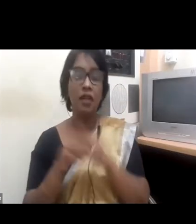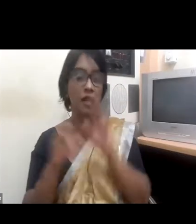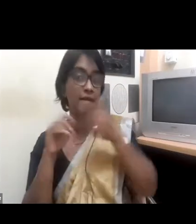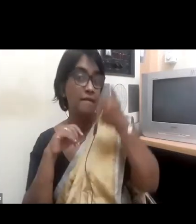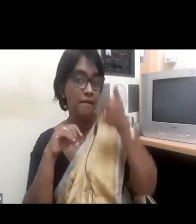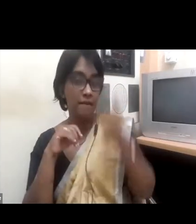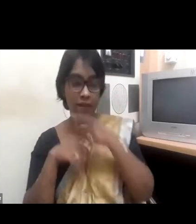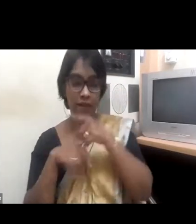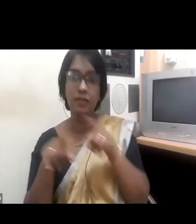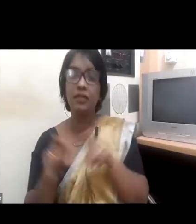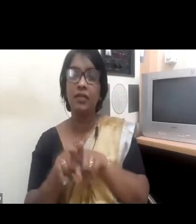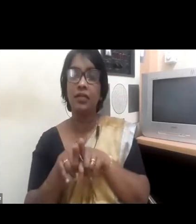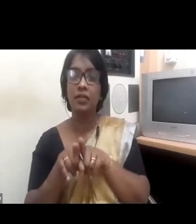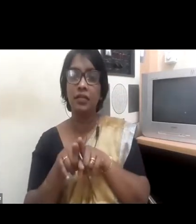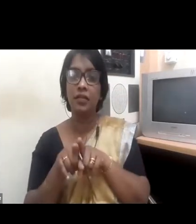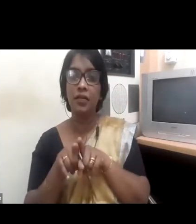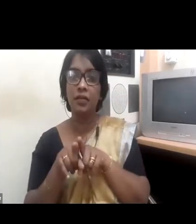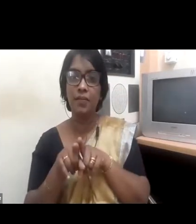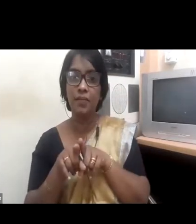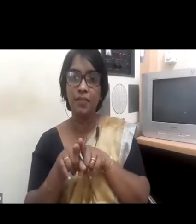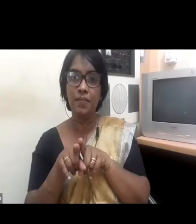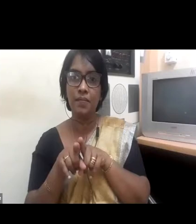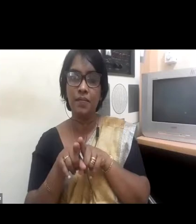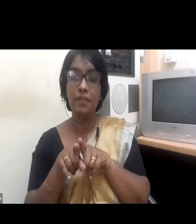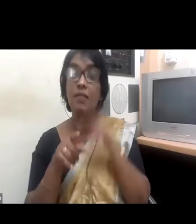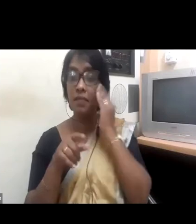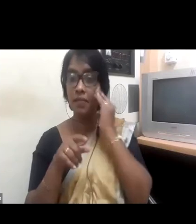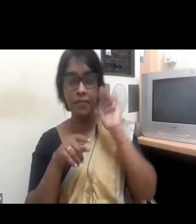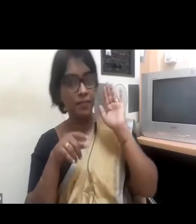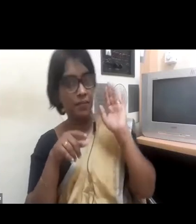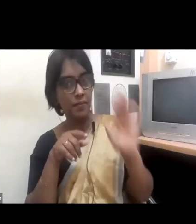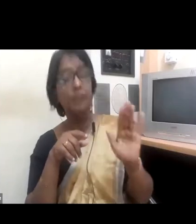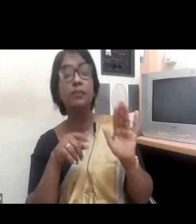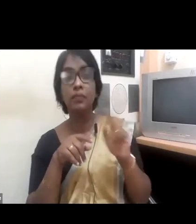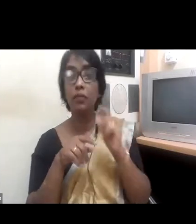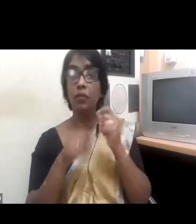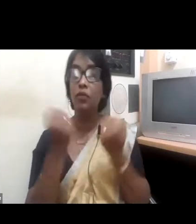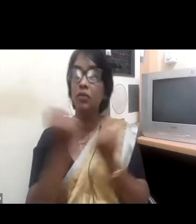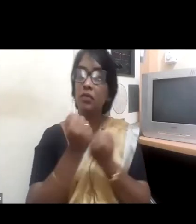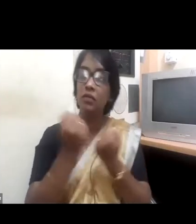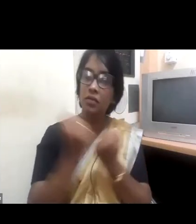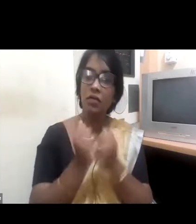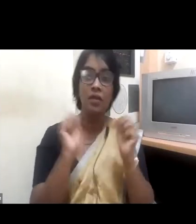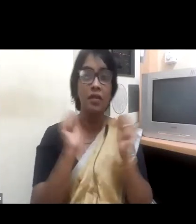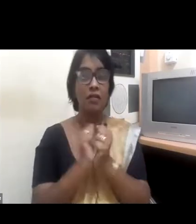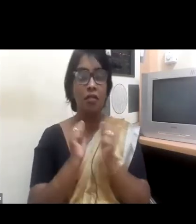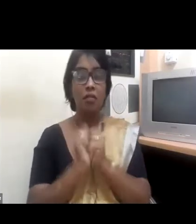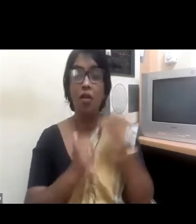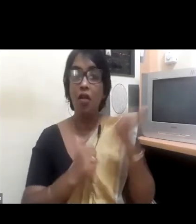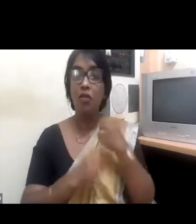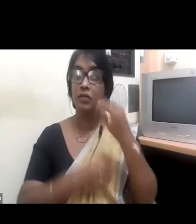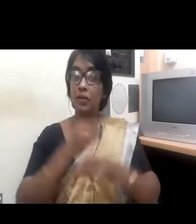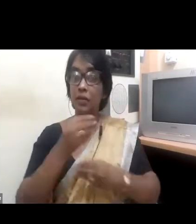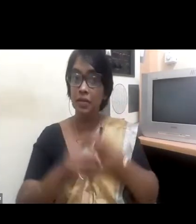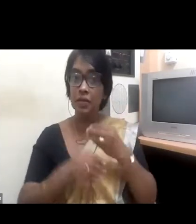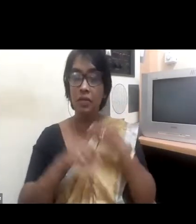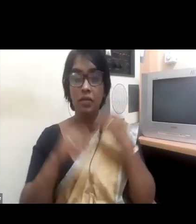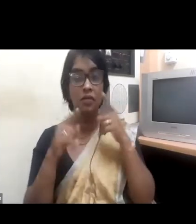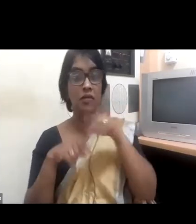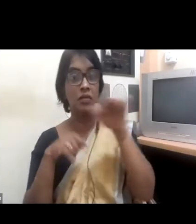financial performance, innovation, corporate governance, and overall better environmental,